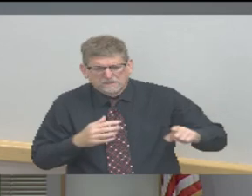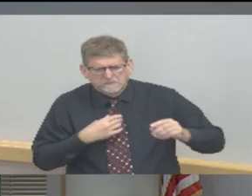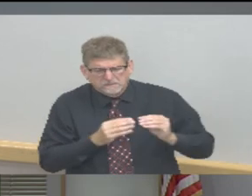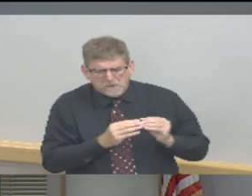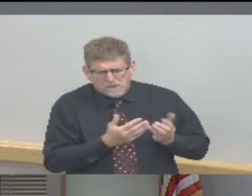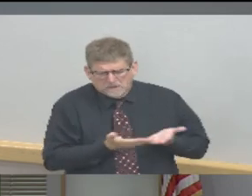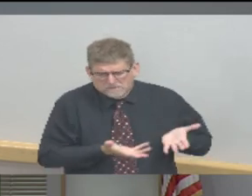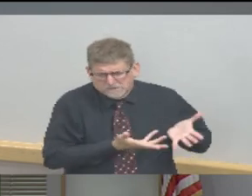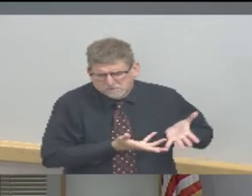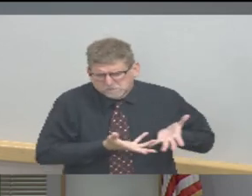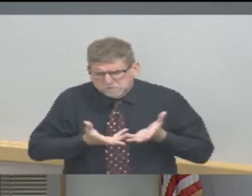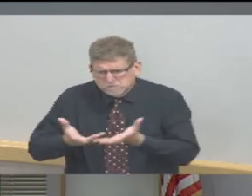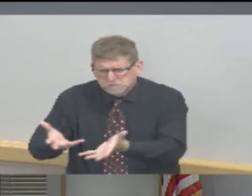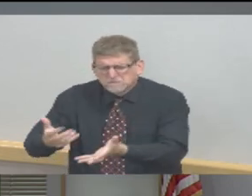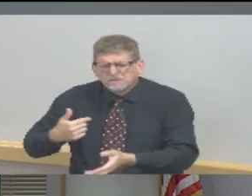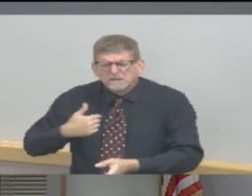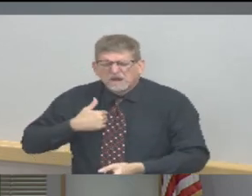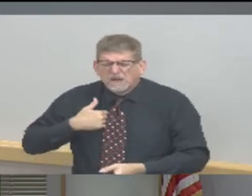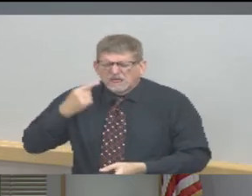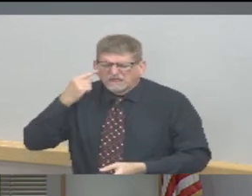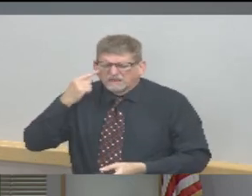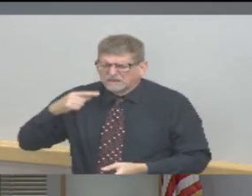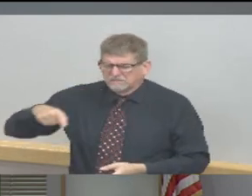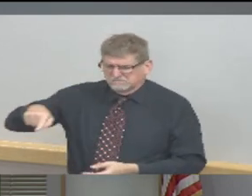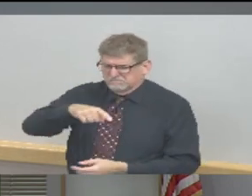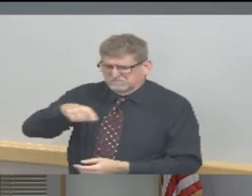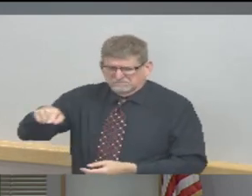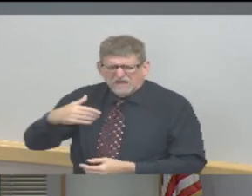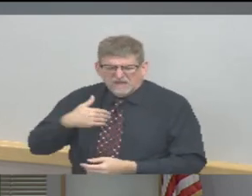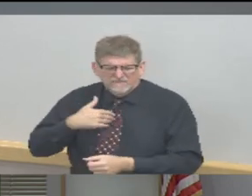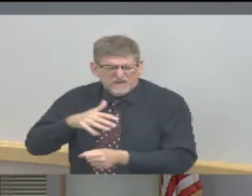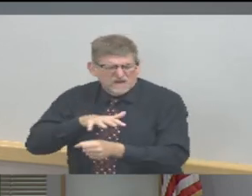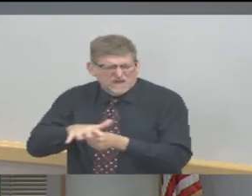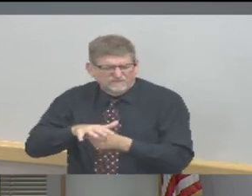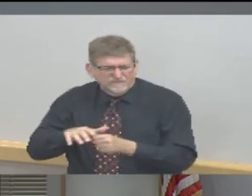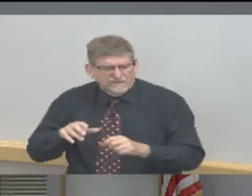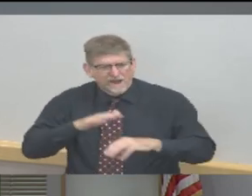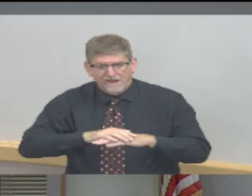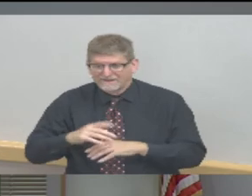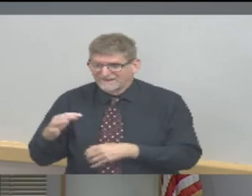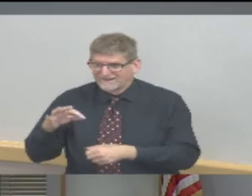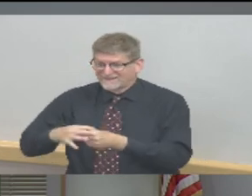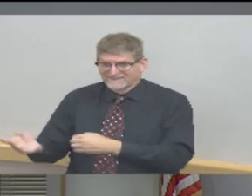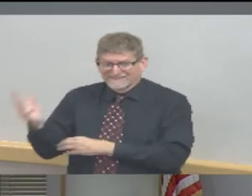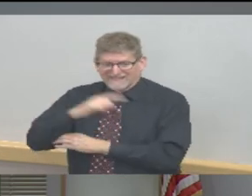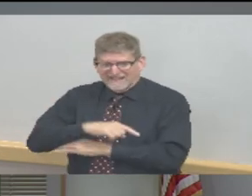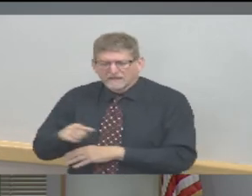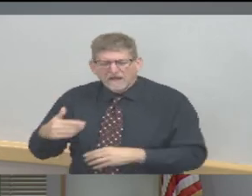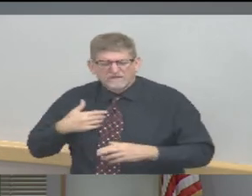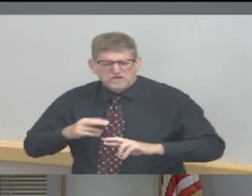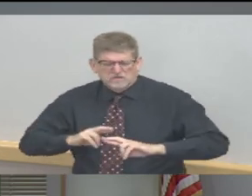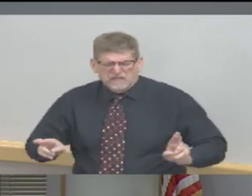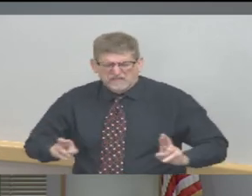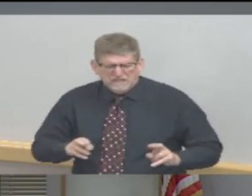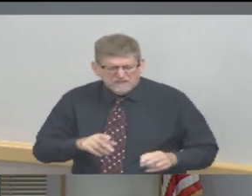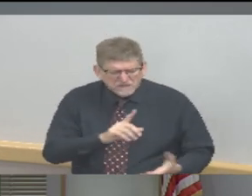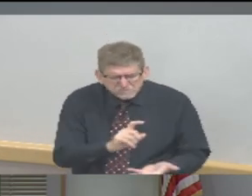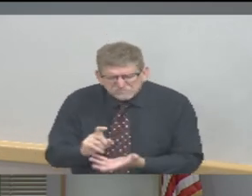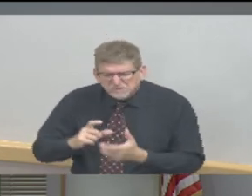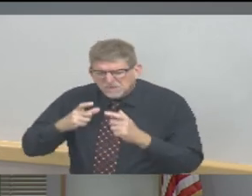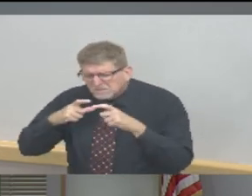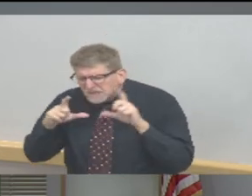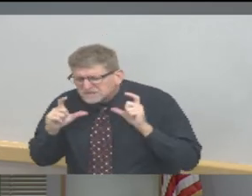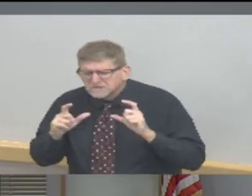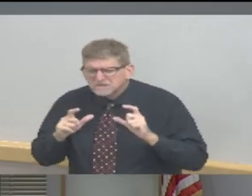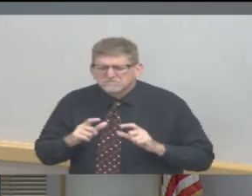we'll have ample supplies on hand come Election Day. We also are seeing that a lot of people are voting by absentee ballot this year